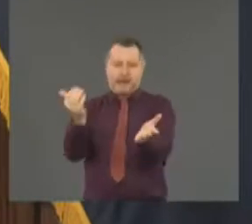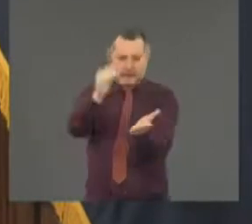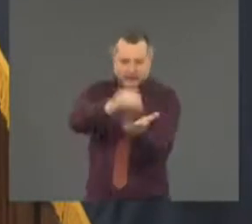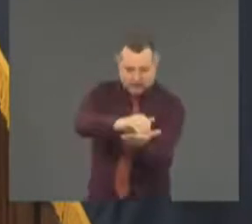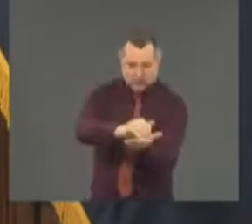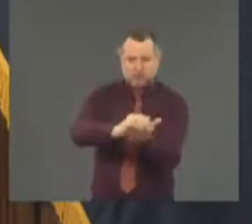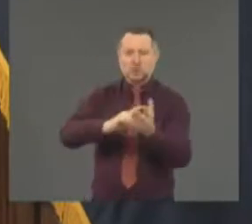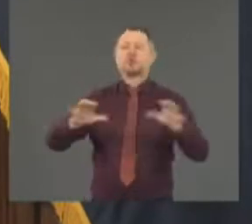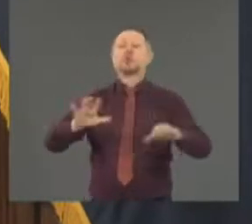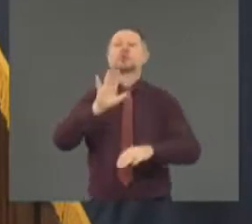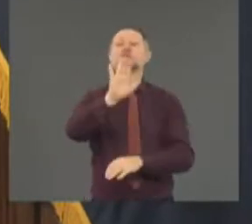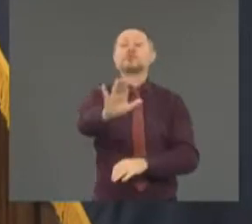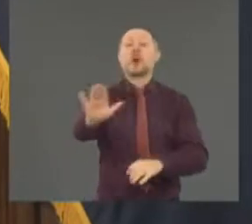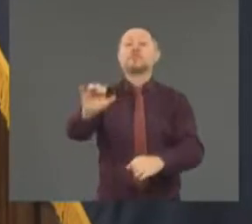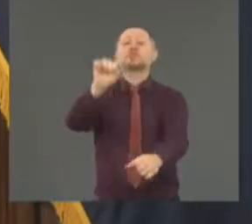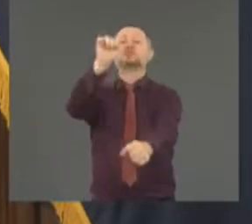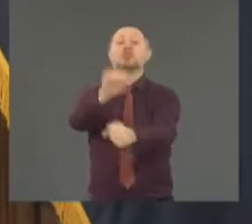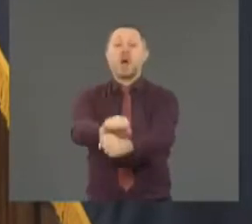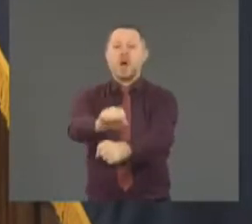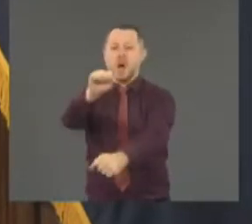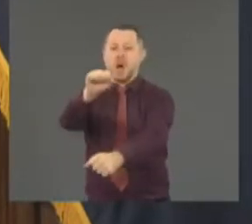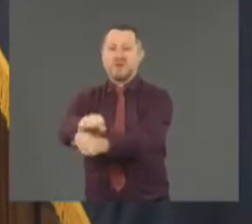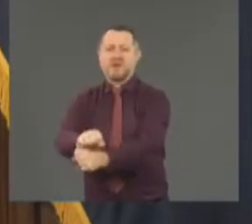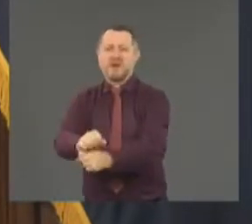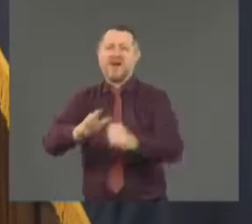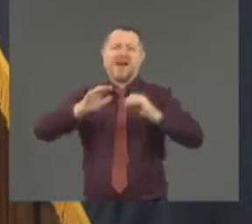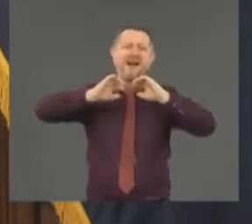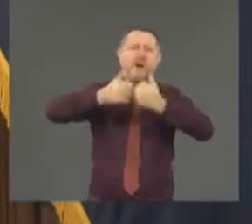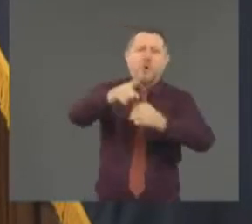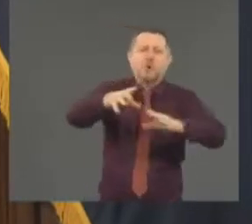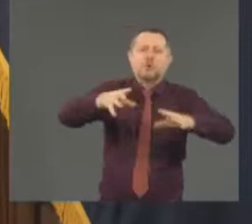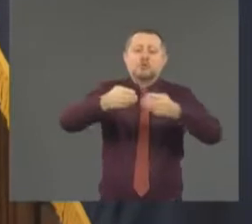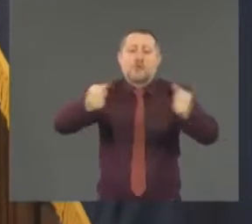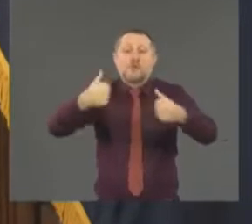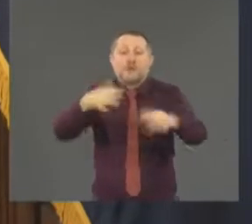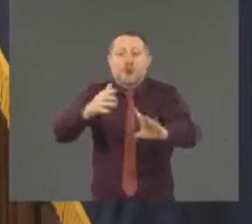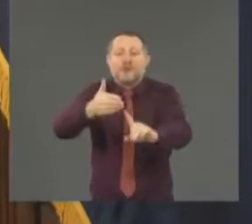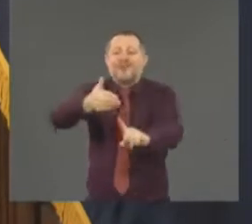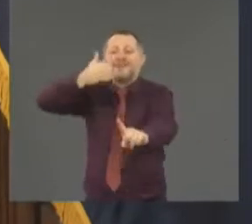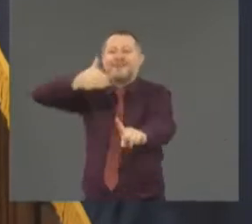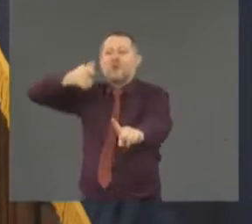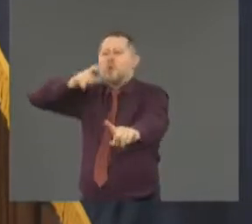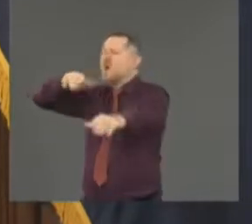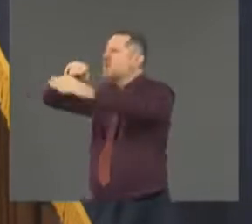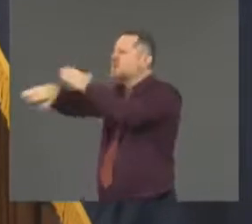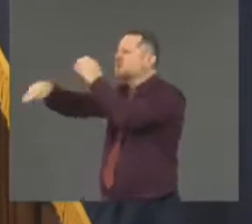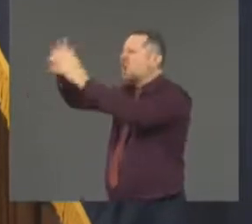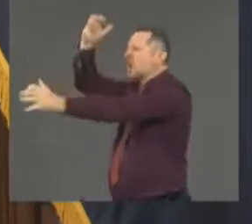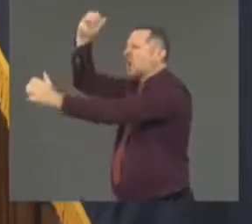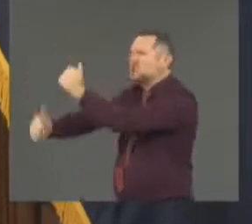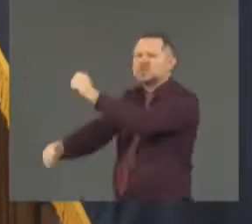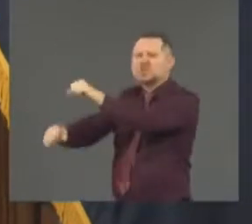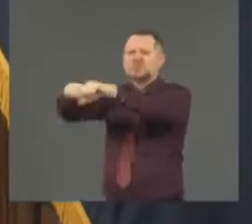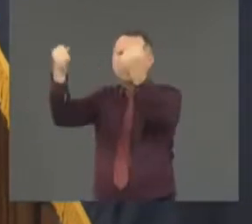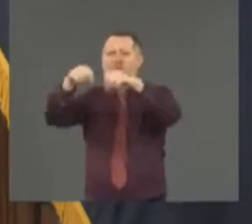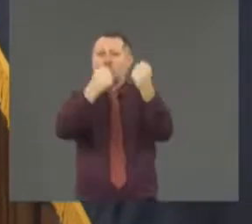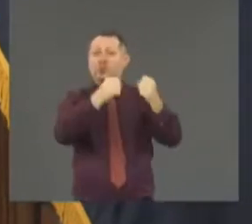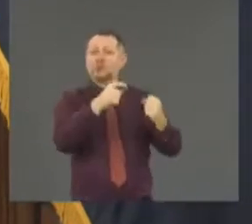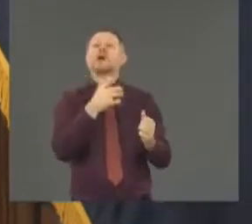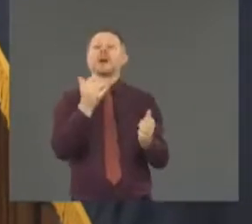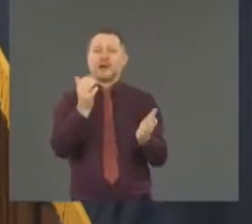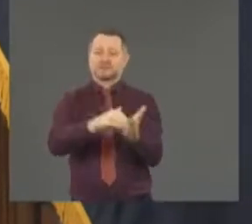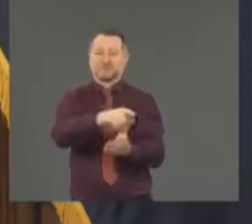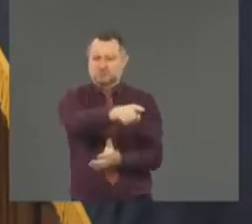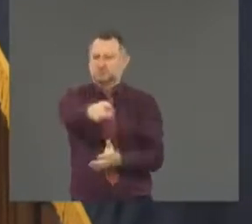You know how you've stopped looting in the past and how you've stopped rioting in the past? Do that again. Whatever you're doing differently